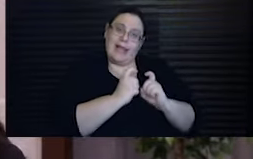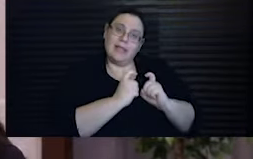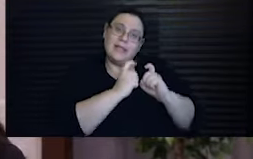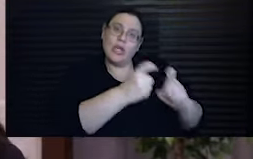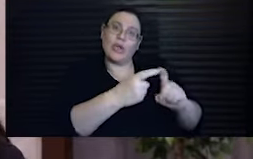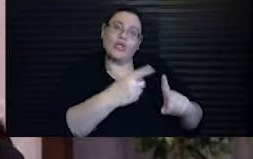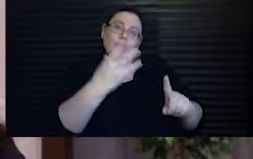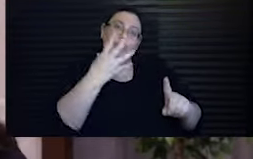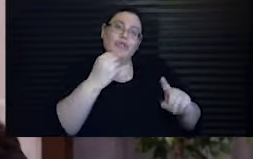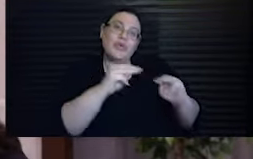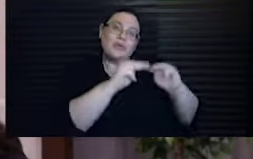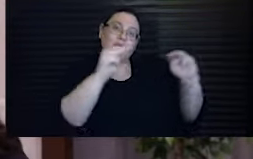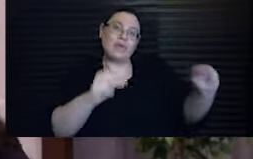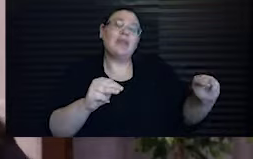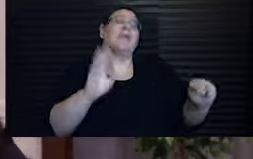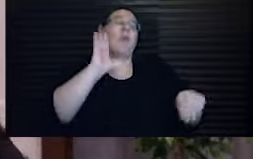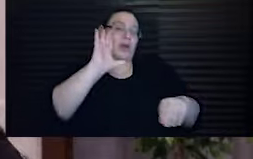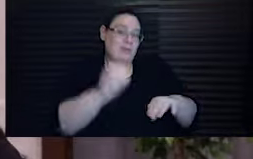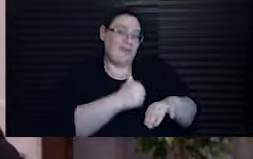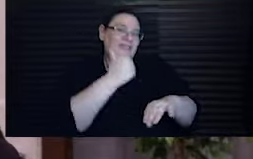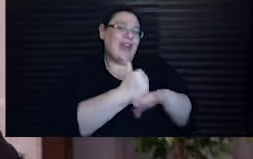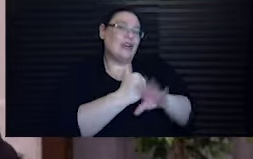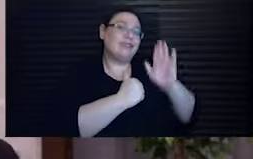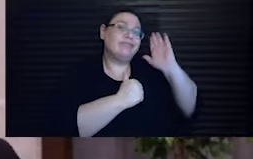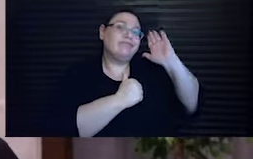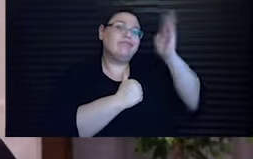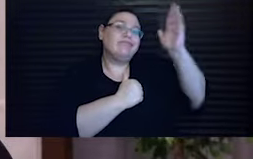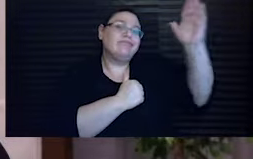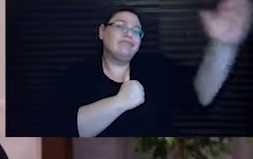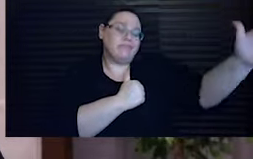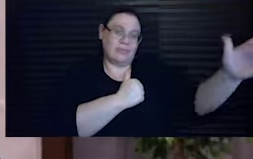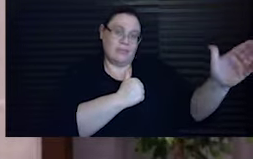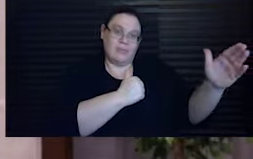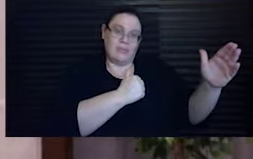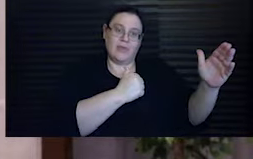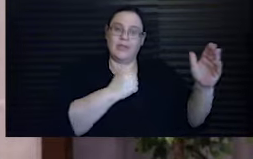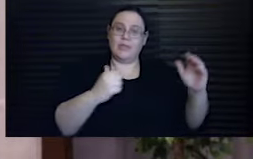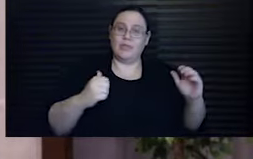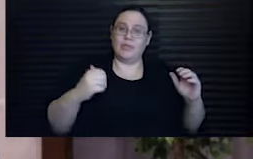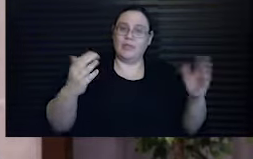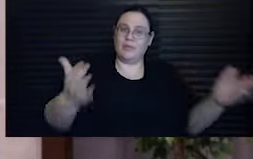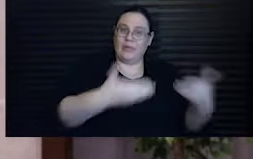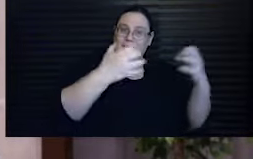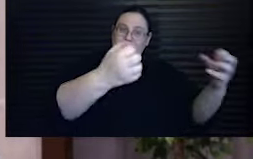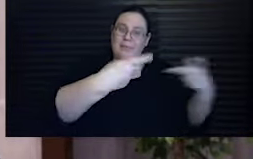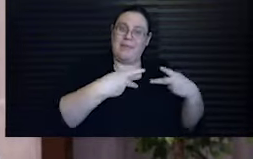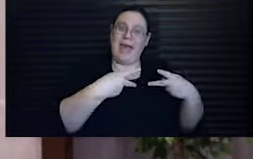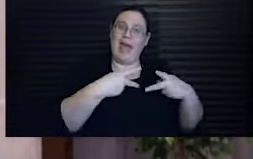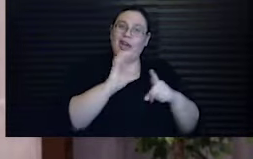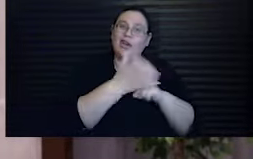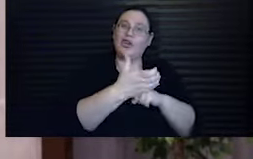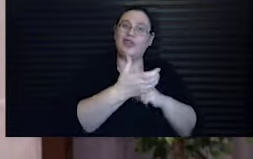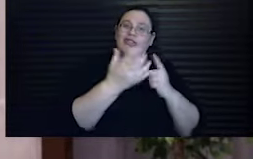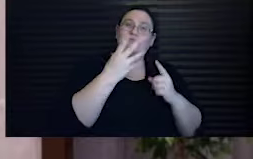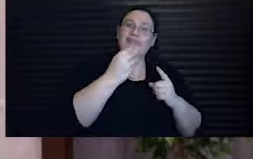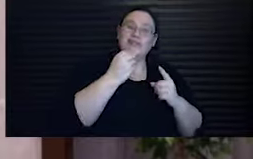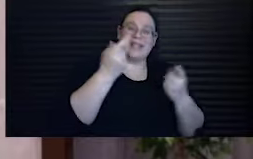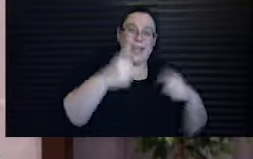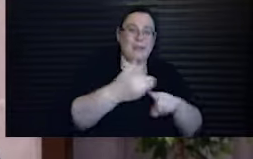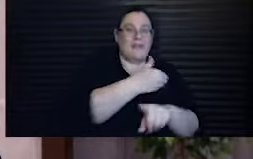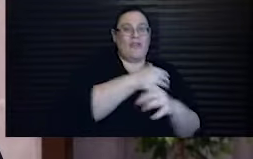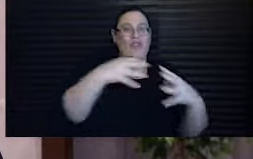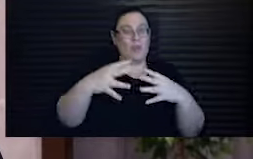to the Jewish Museum to be founded in the future in order to restore pre-war Jewish culture and to learn the terrible